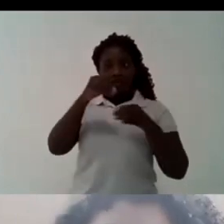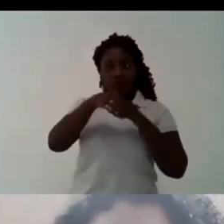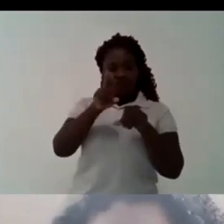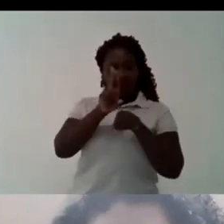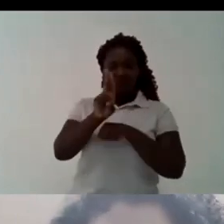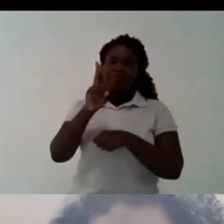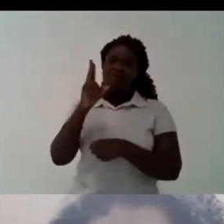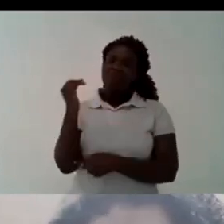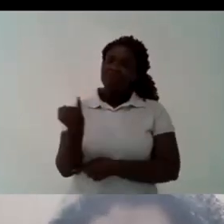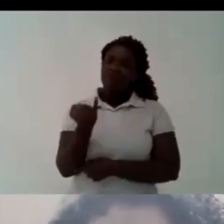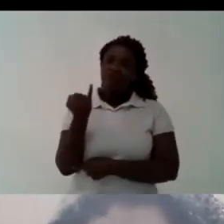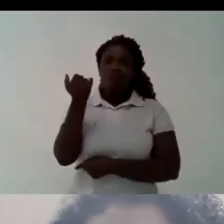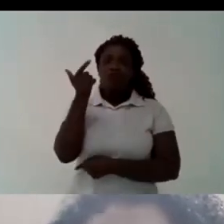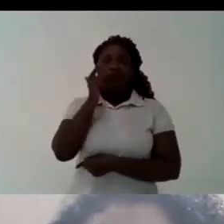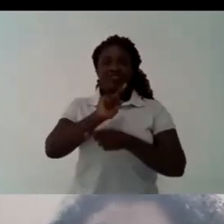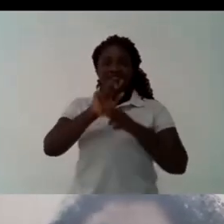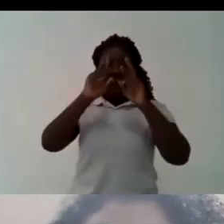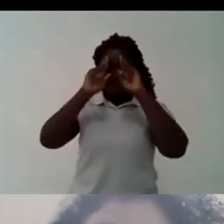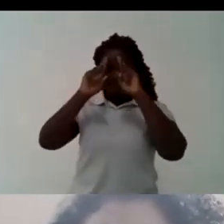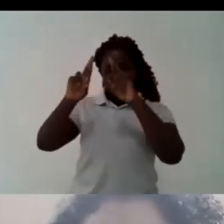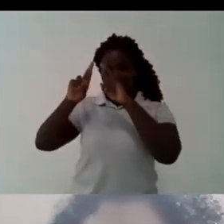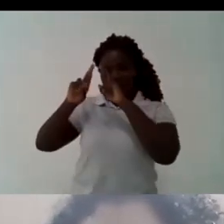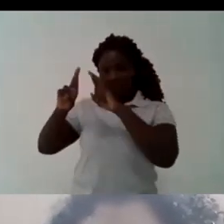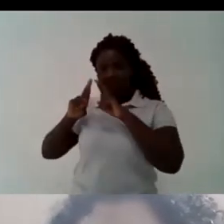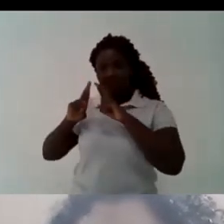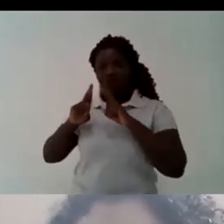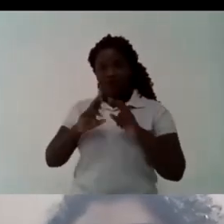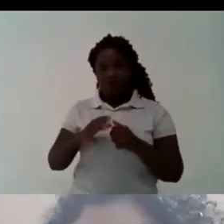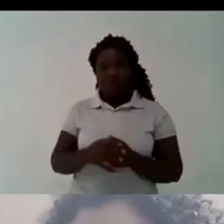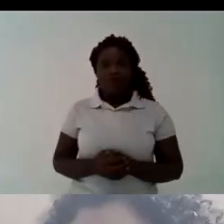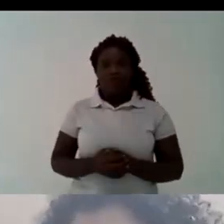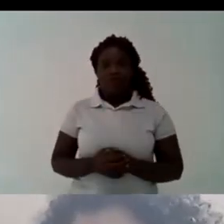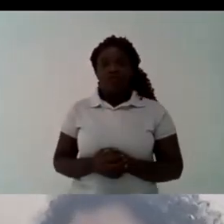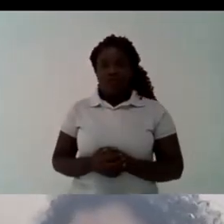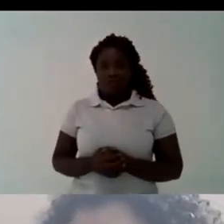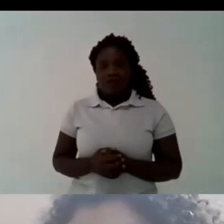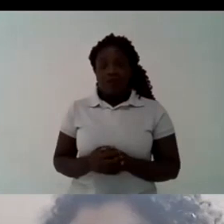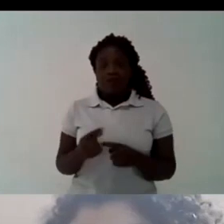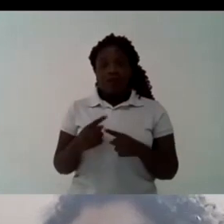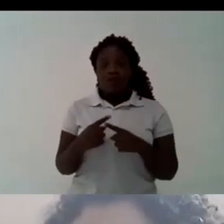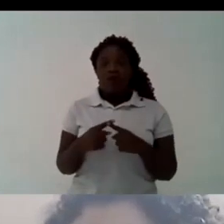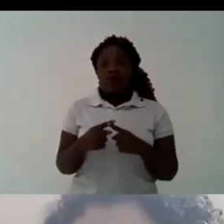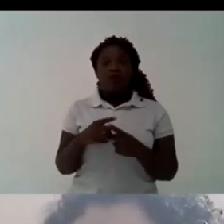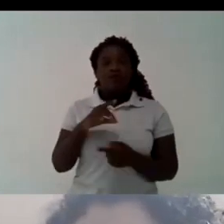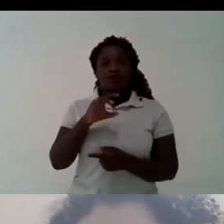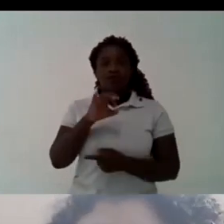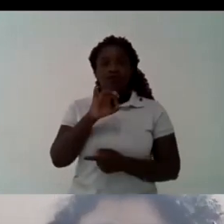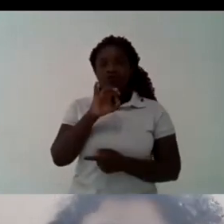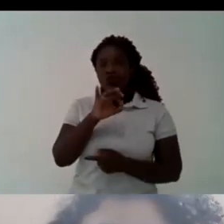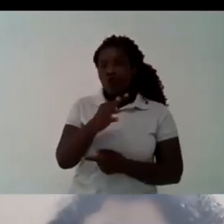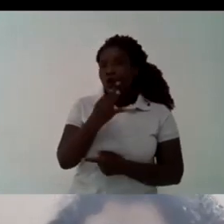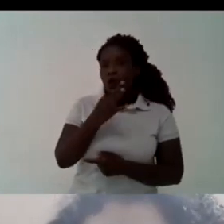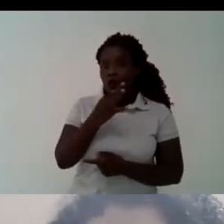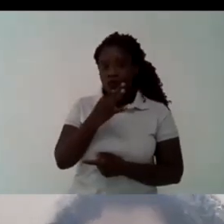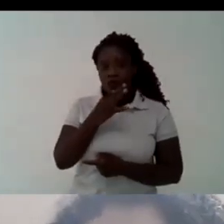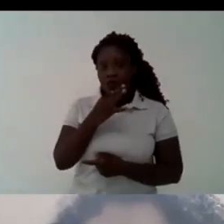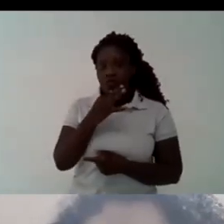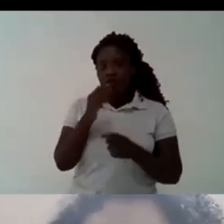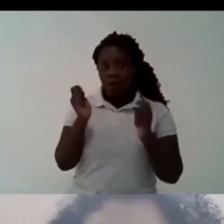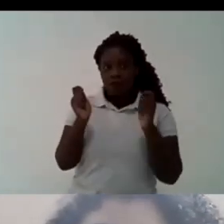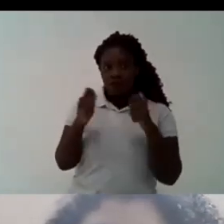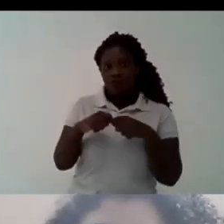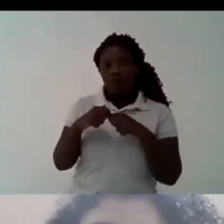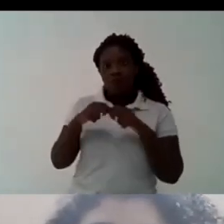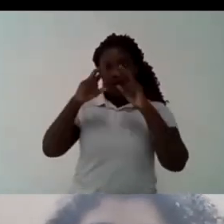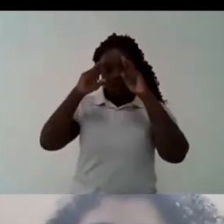indigenous nations and i think that these differences need to be respected and only with knowledge we can have